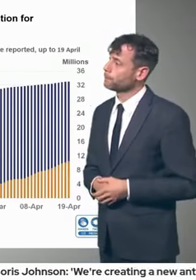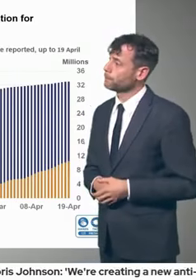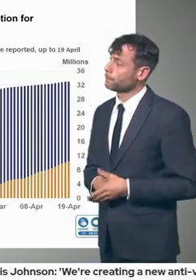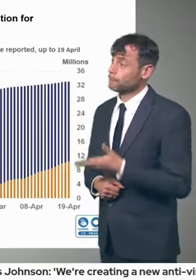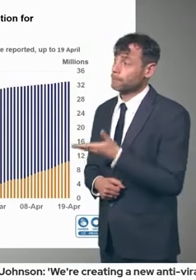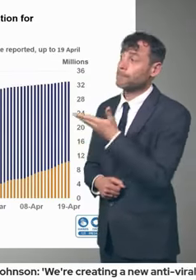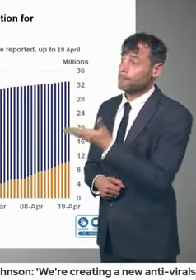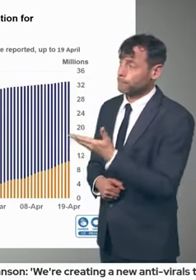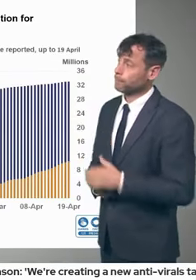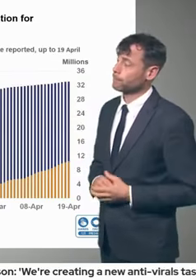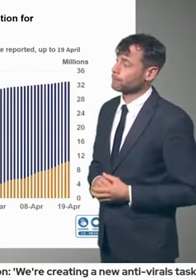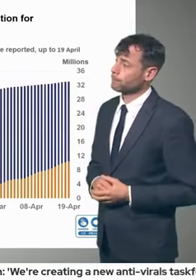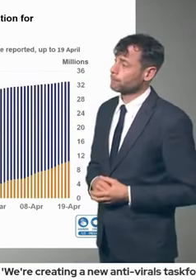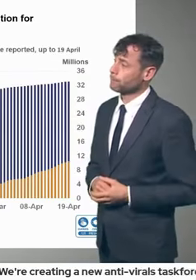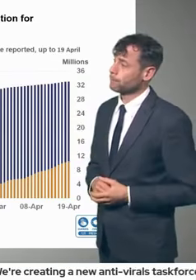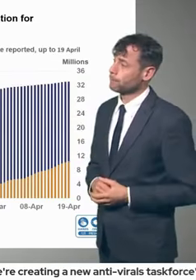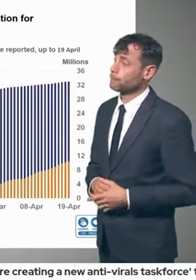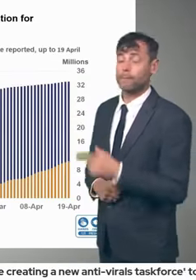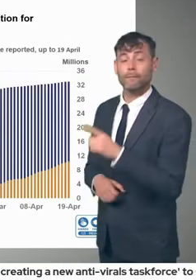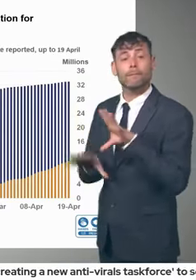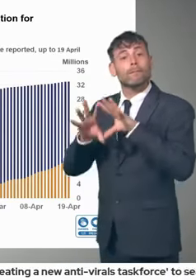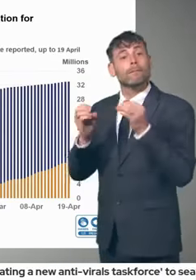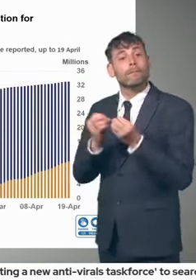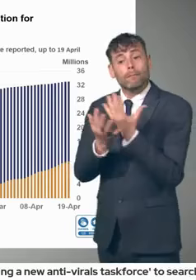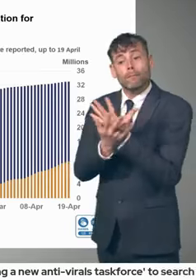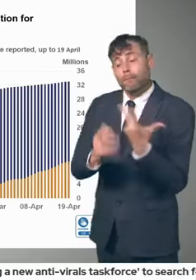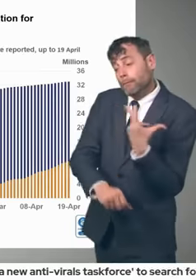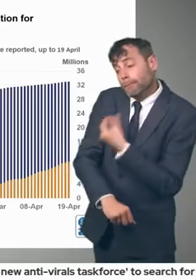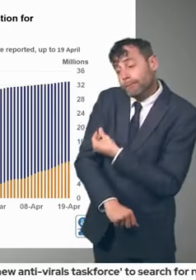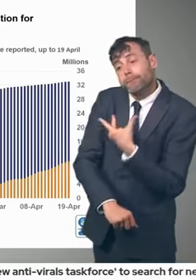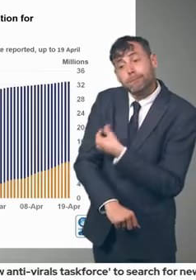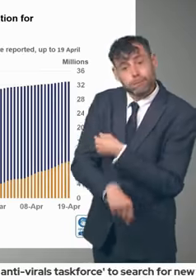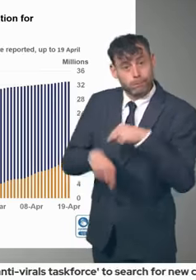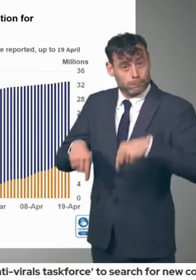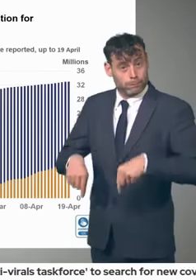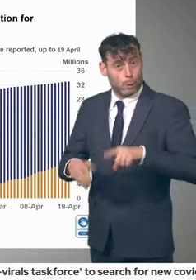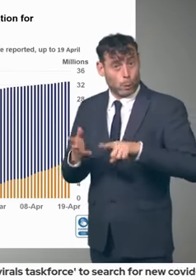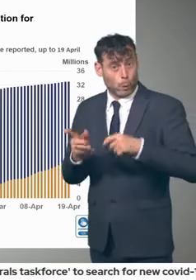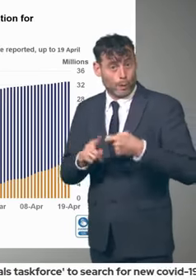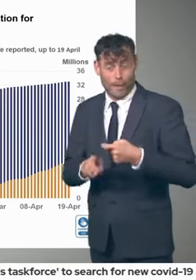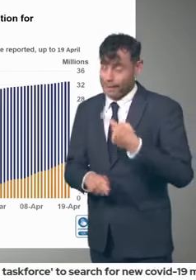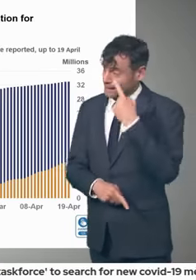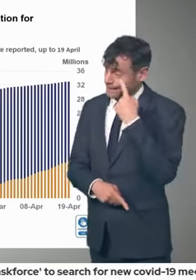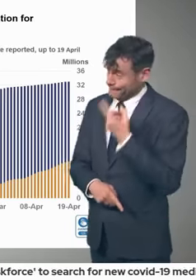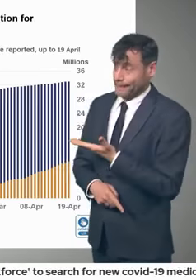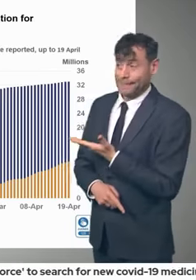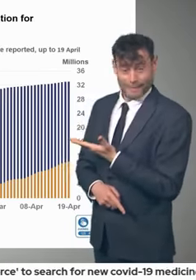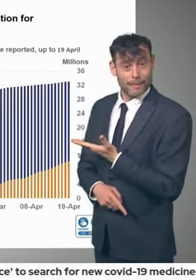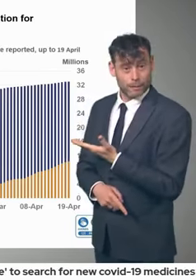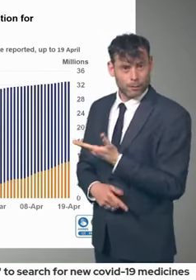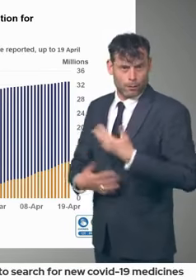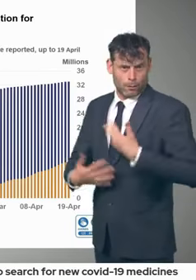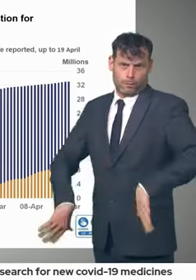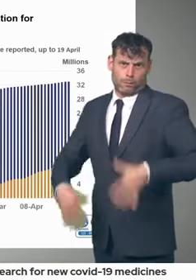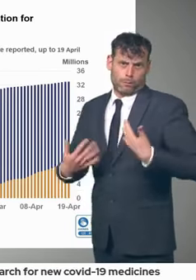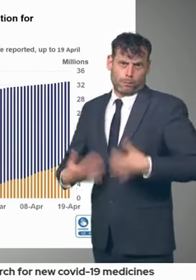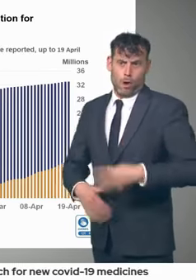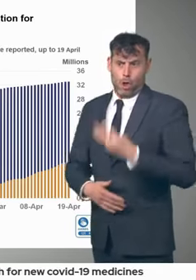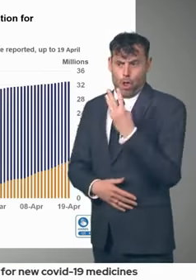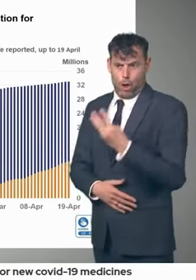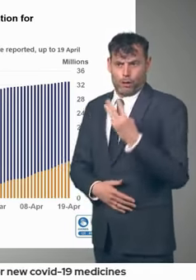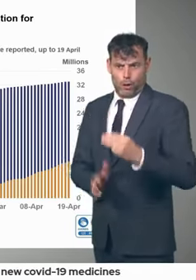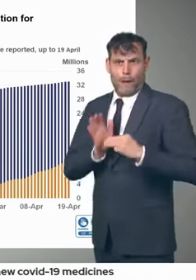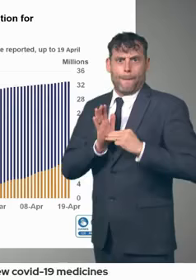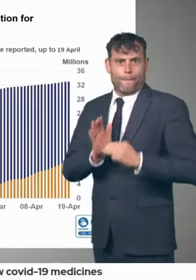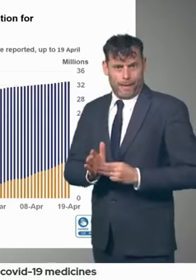have received a vaccination for COVID-19 in the UK, and you can see what PM and I have just described, where 33 million individuals actually just over